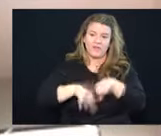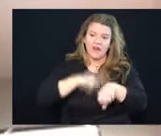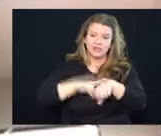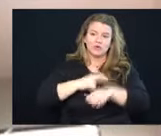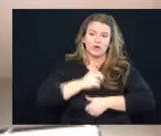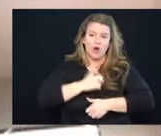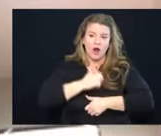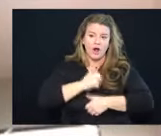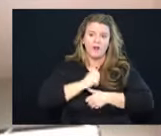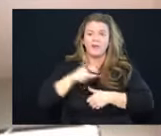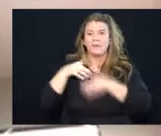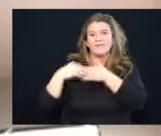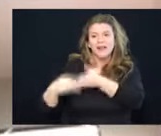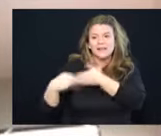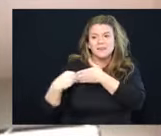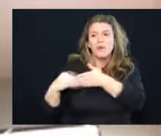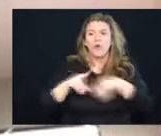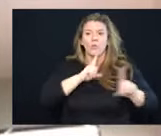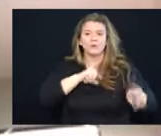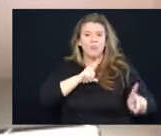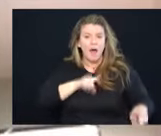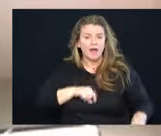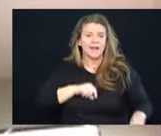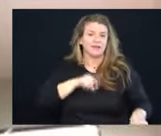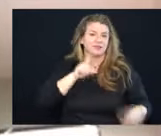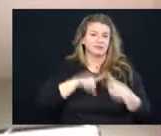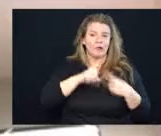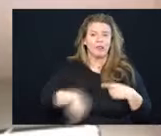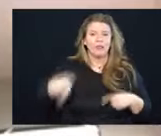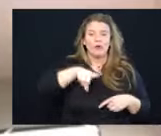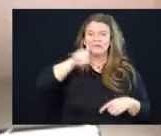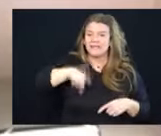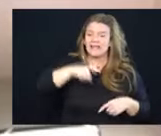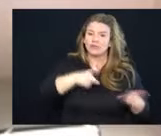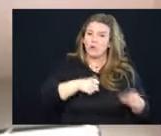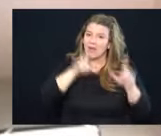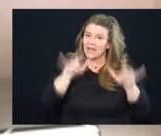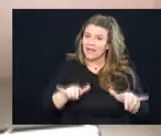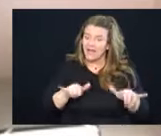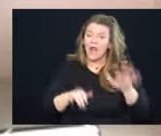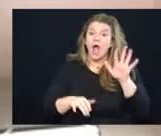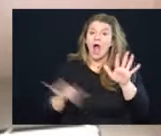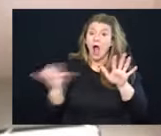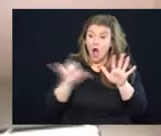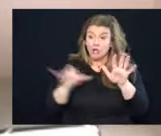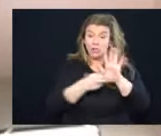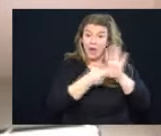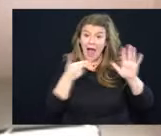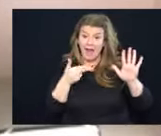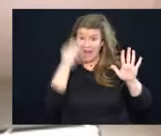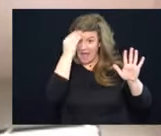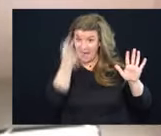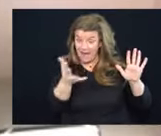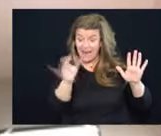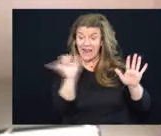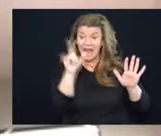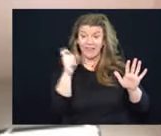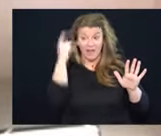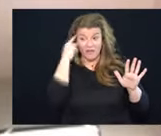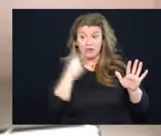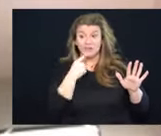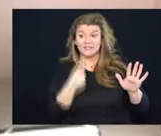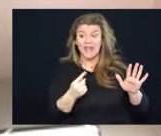Guard and being flexible and responding to these needs quickly. Also highlight that, as the governor pointed out,